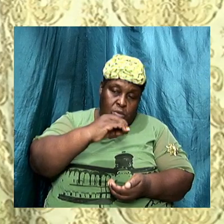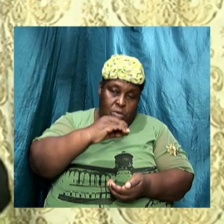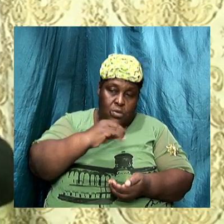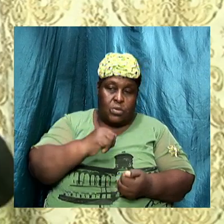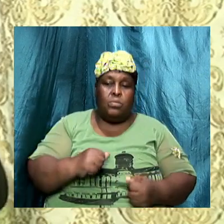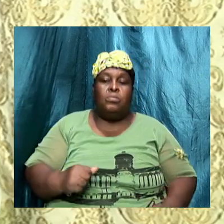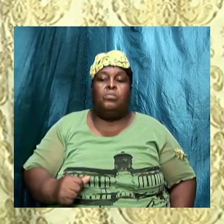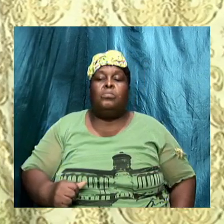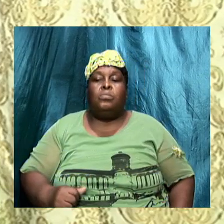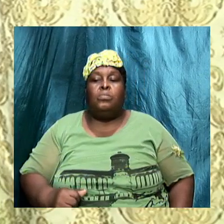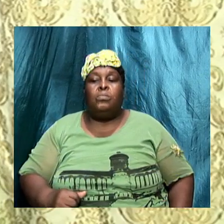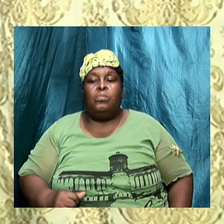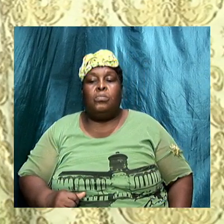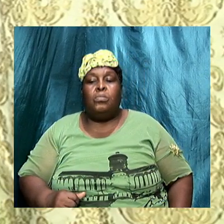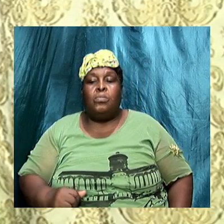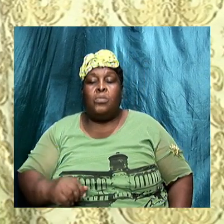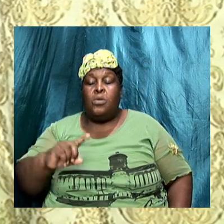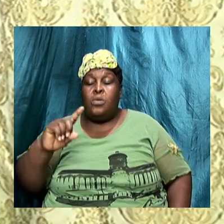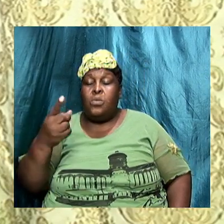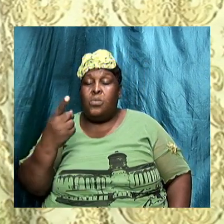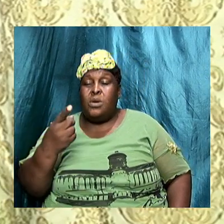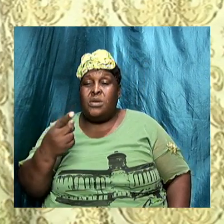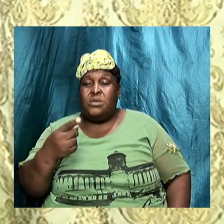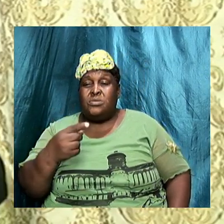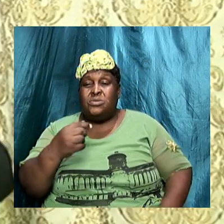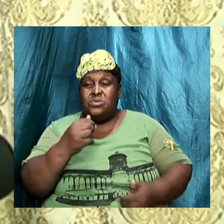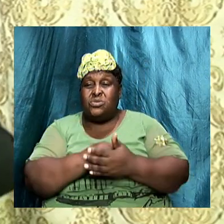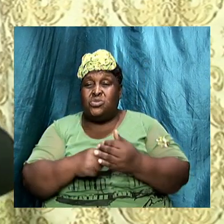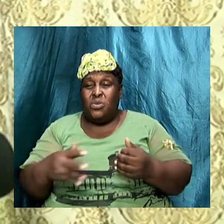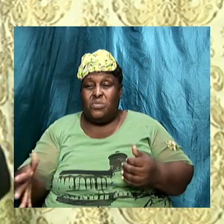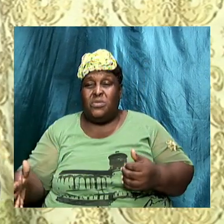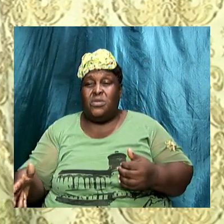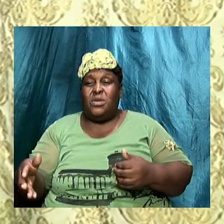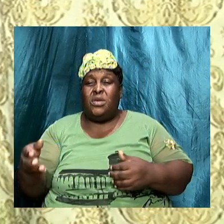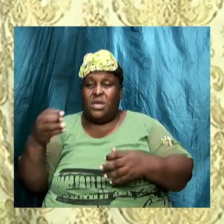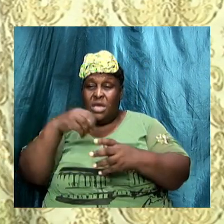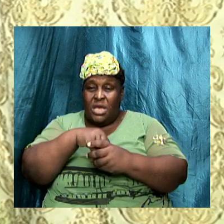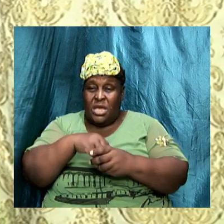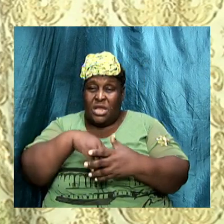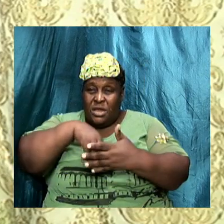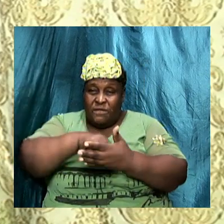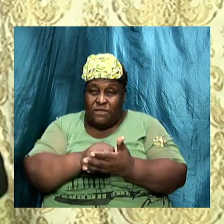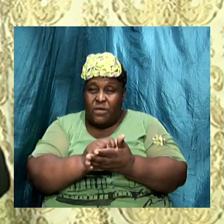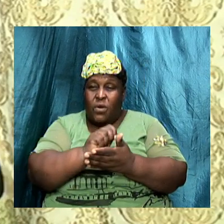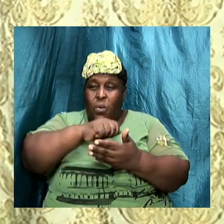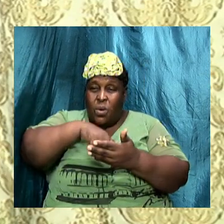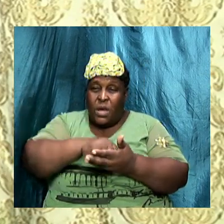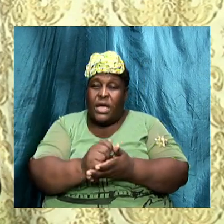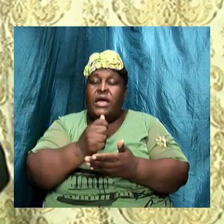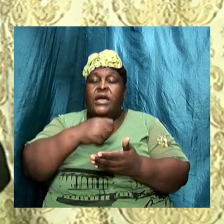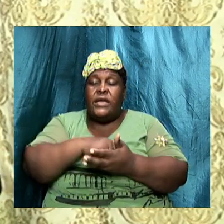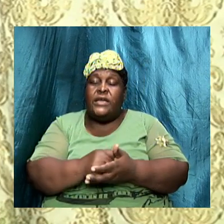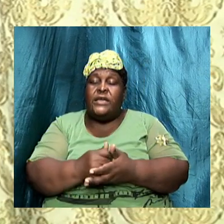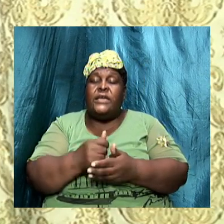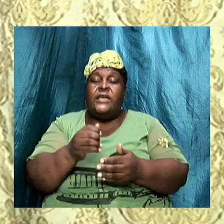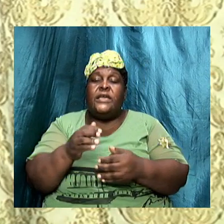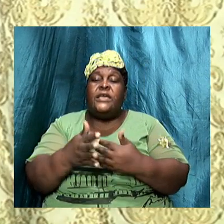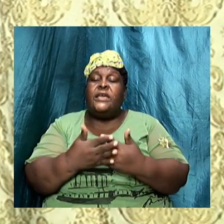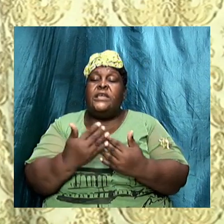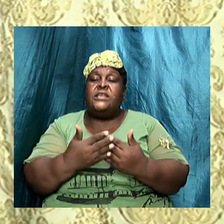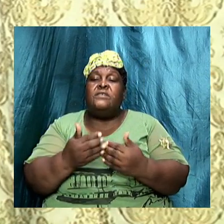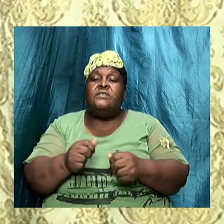once he enters the door it immediately begins to spread by breaking down it reacts